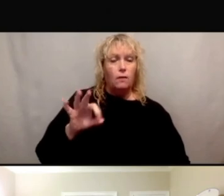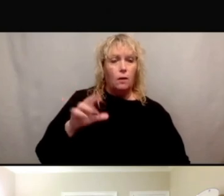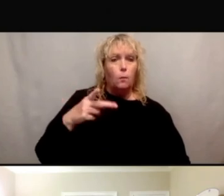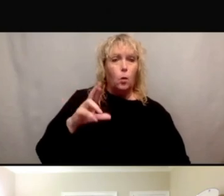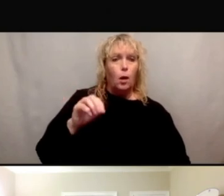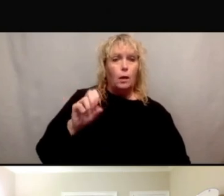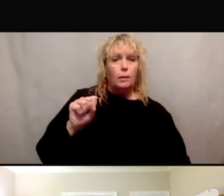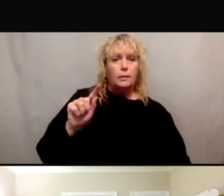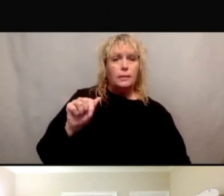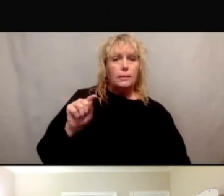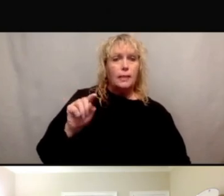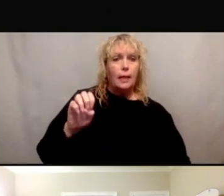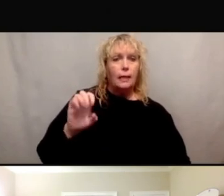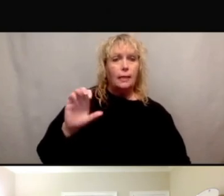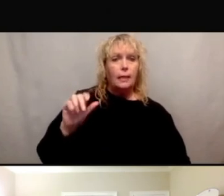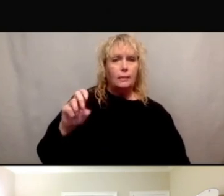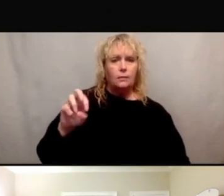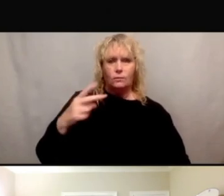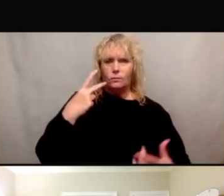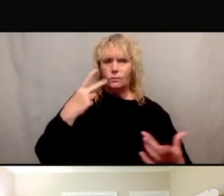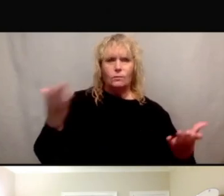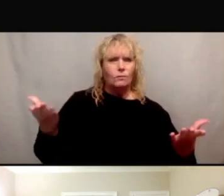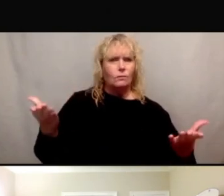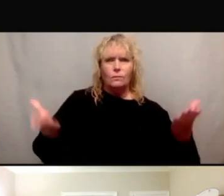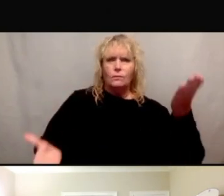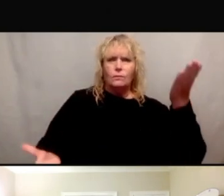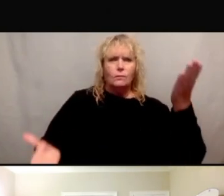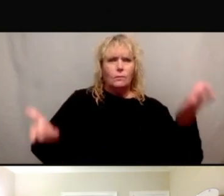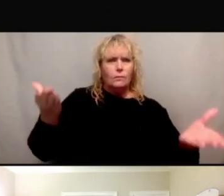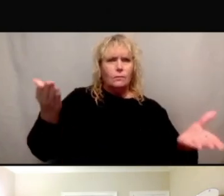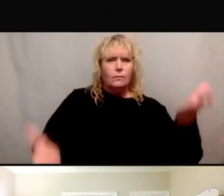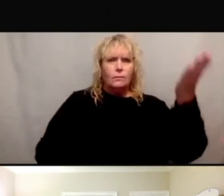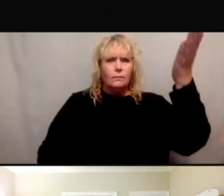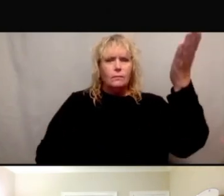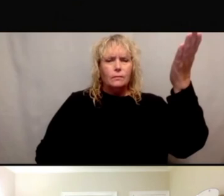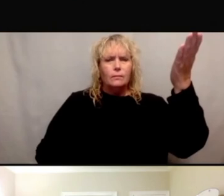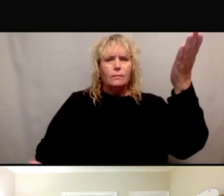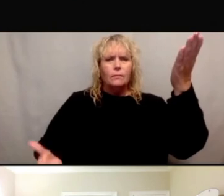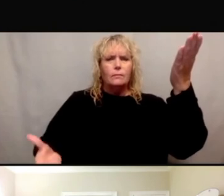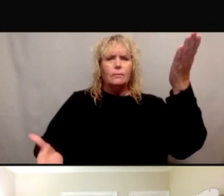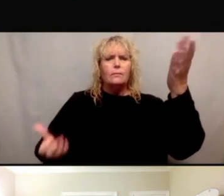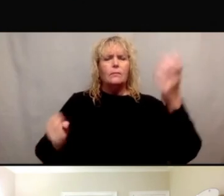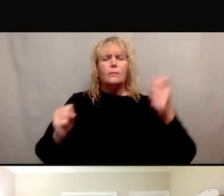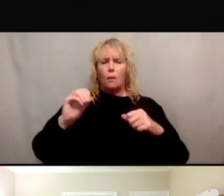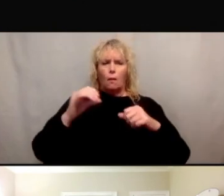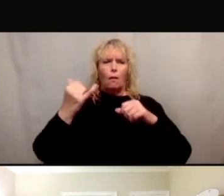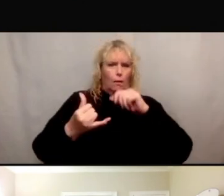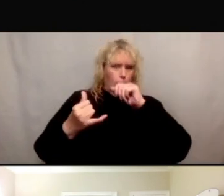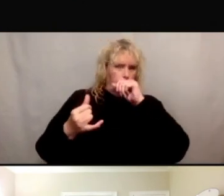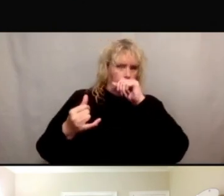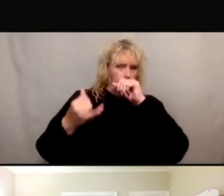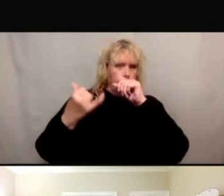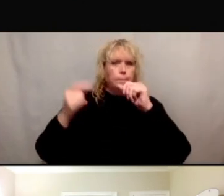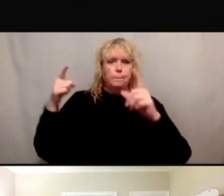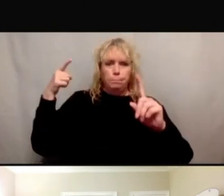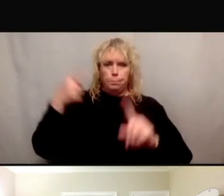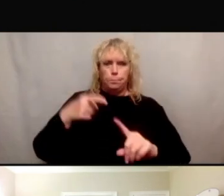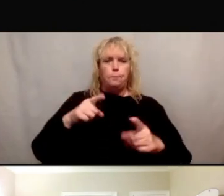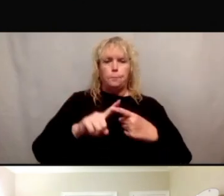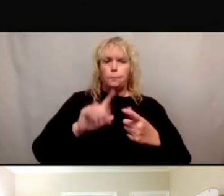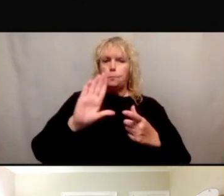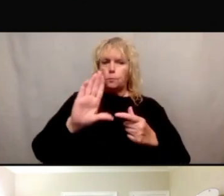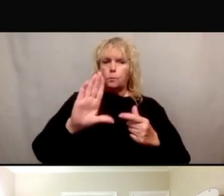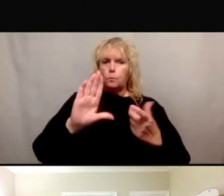So that's right there shows you that we have to, Keisha, to your point, invest in the communities, target that